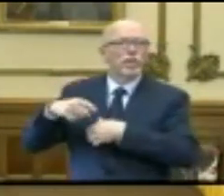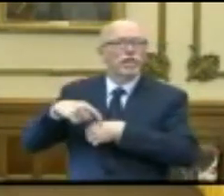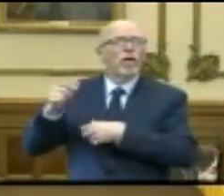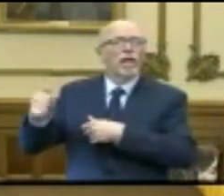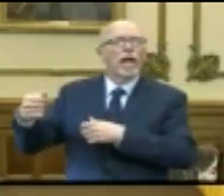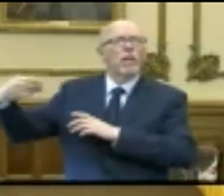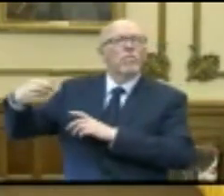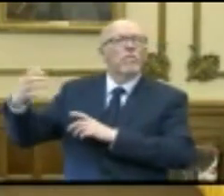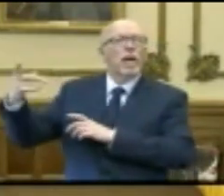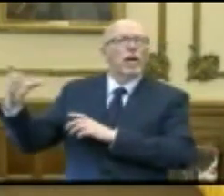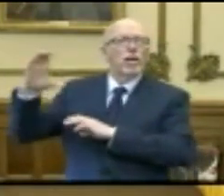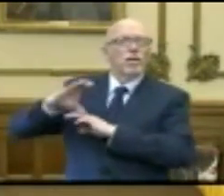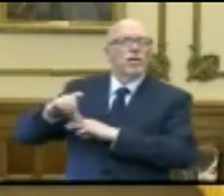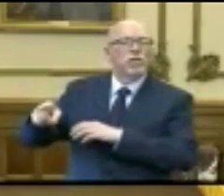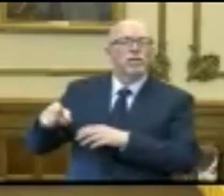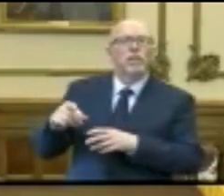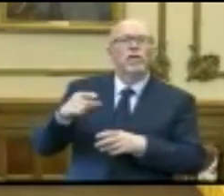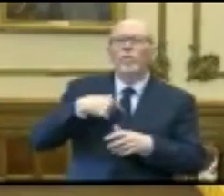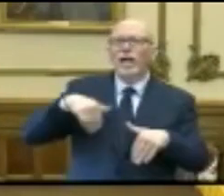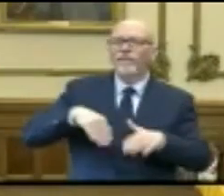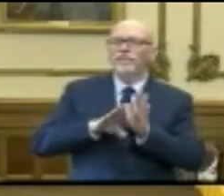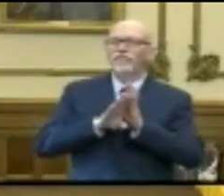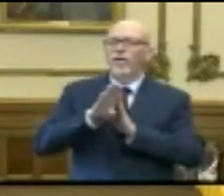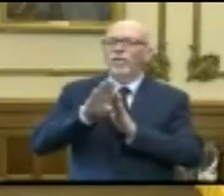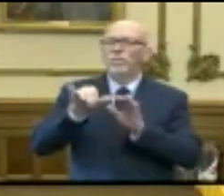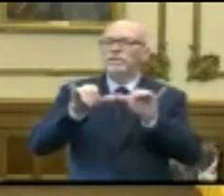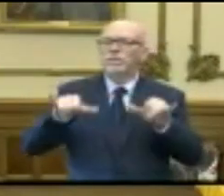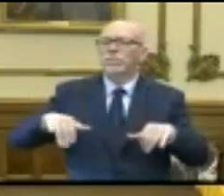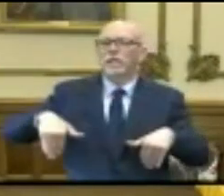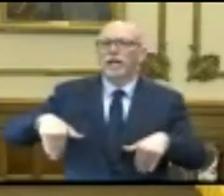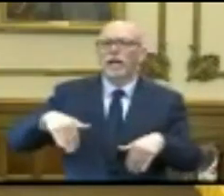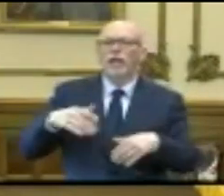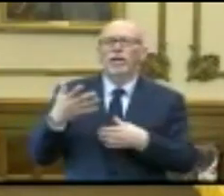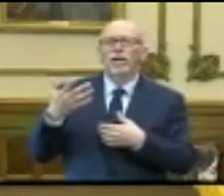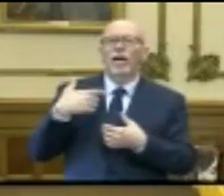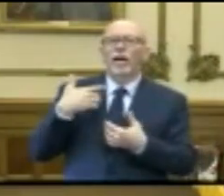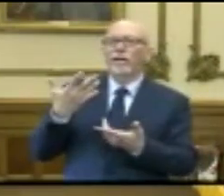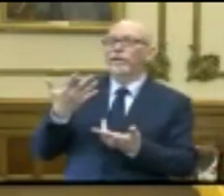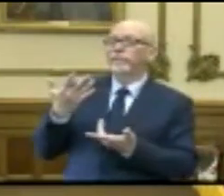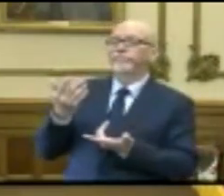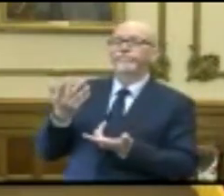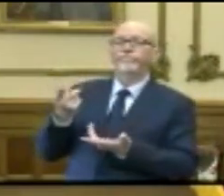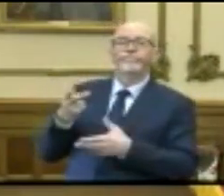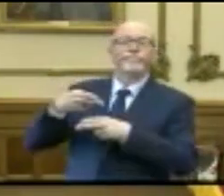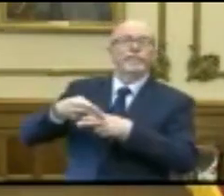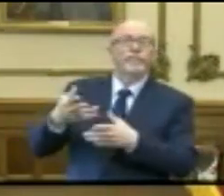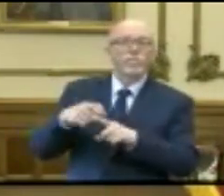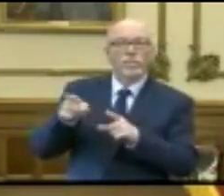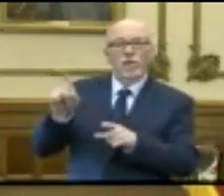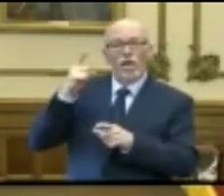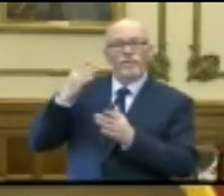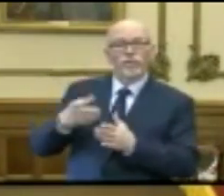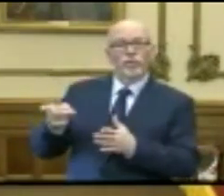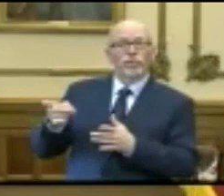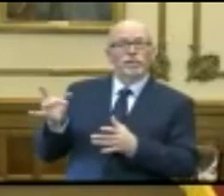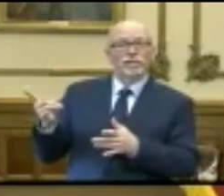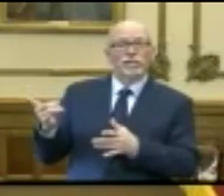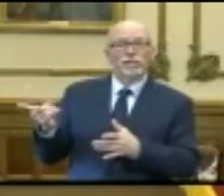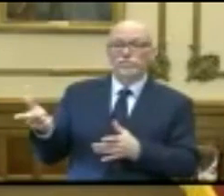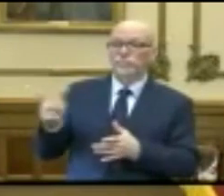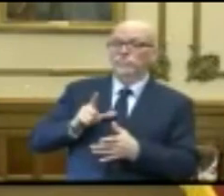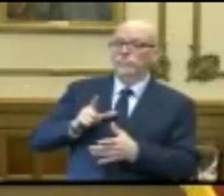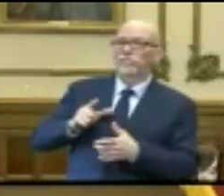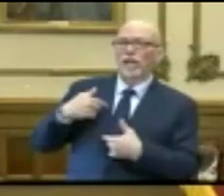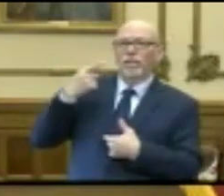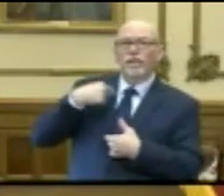replenished. And we haven't developed that mechanism yet. I fully volunteer that to you, but since the governor tossed the ball to me,